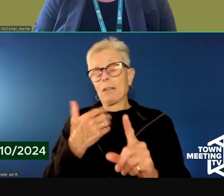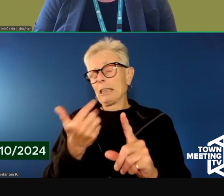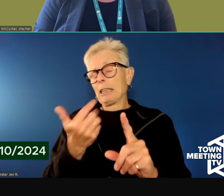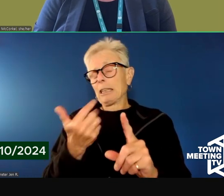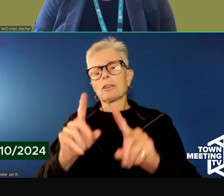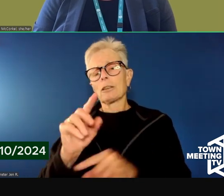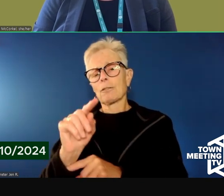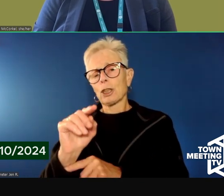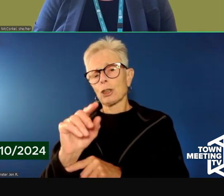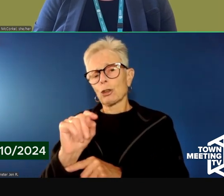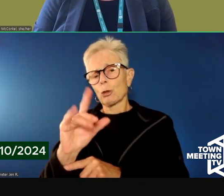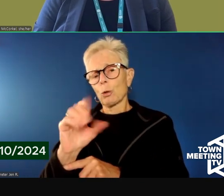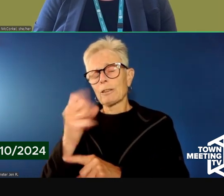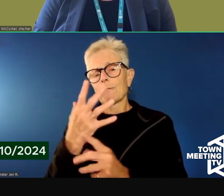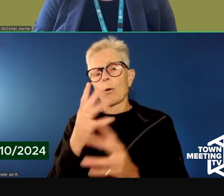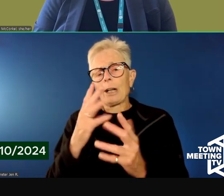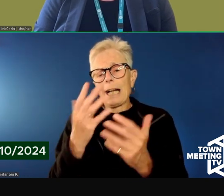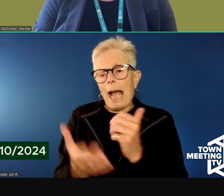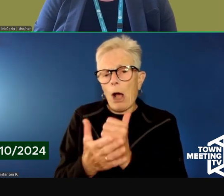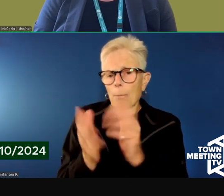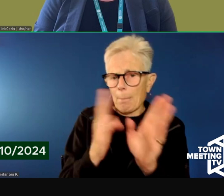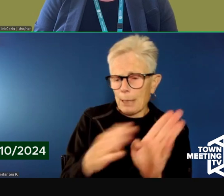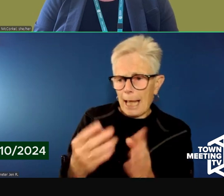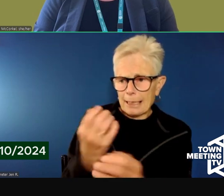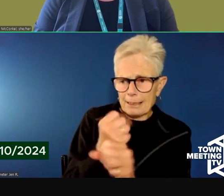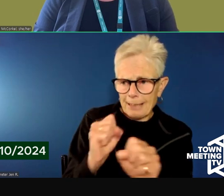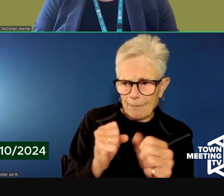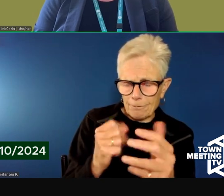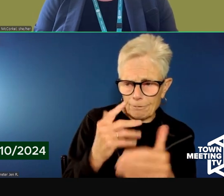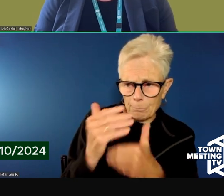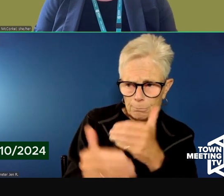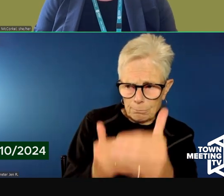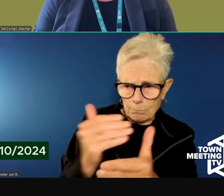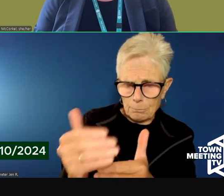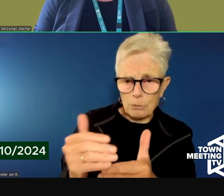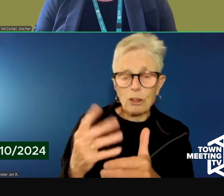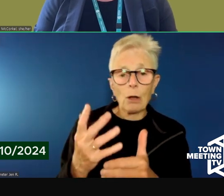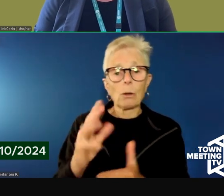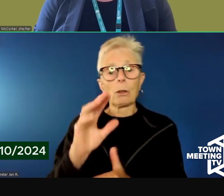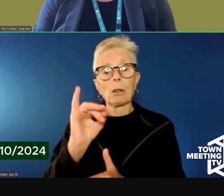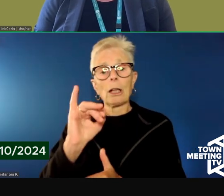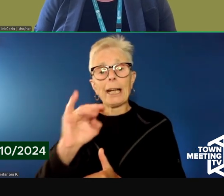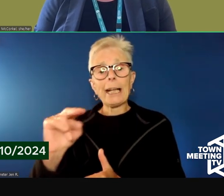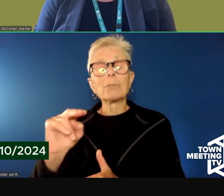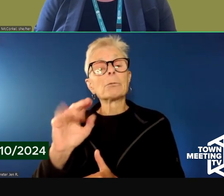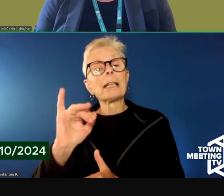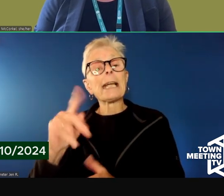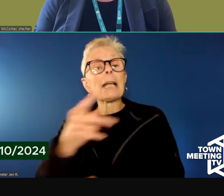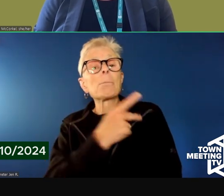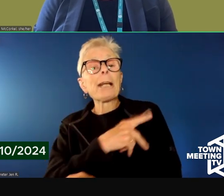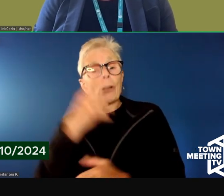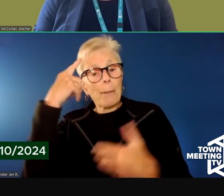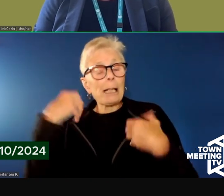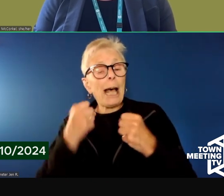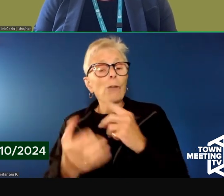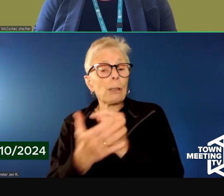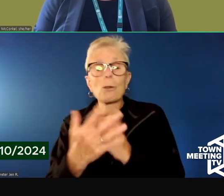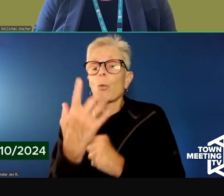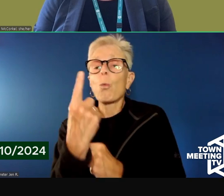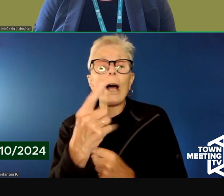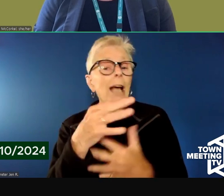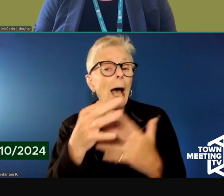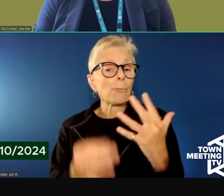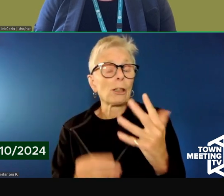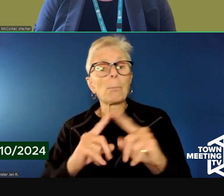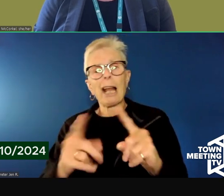and options so that inpatient is one of a dozen different options, inpatient mental health treatment, a dozen different